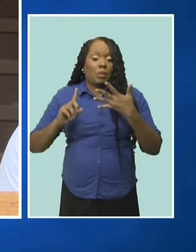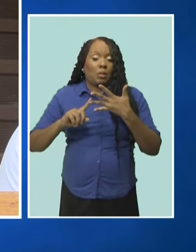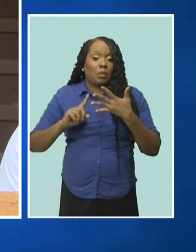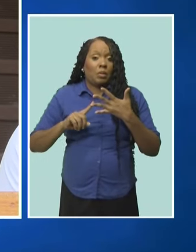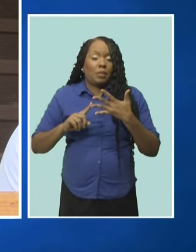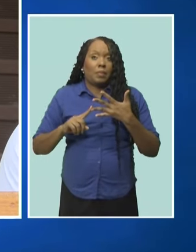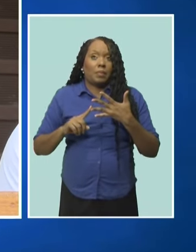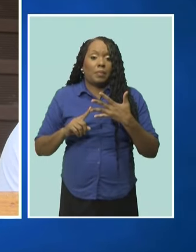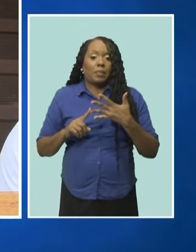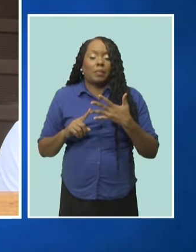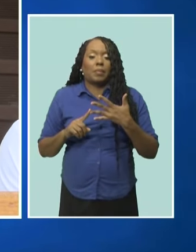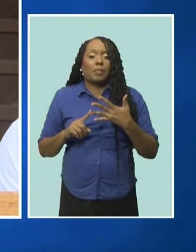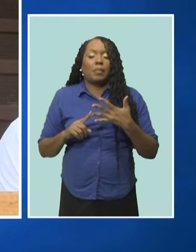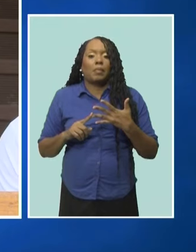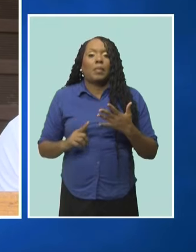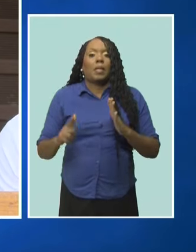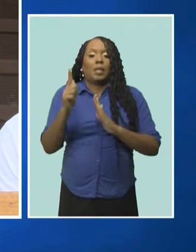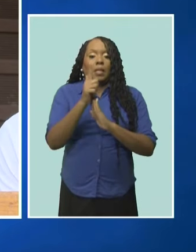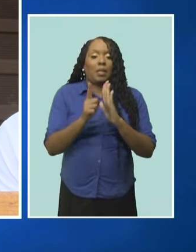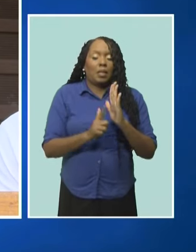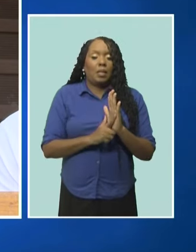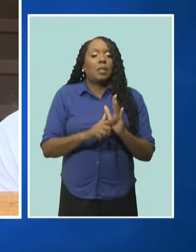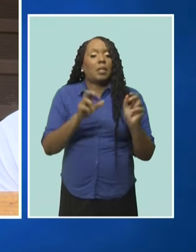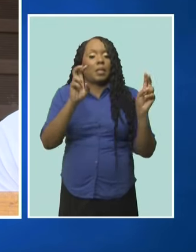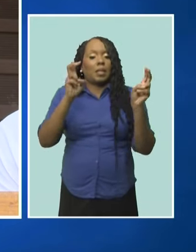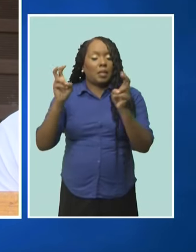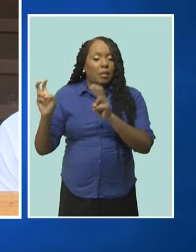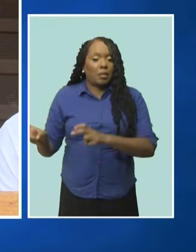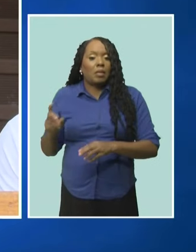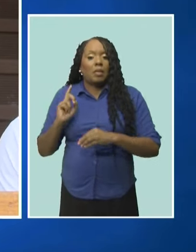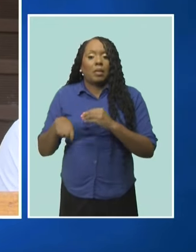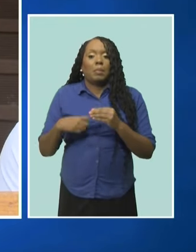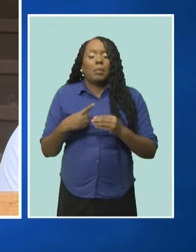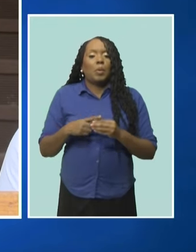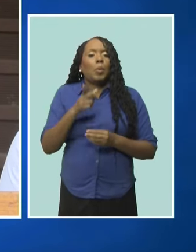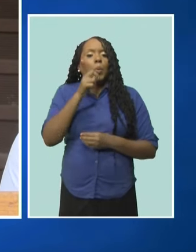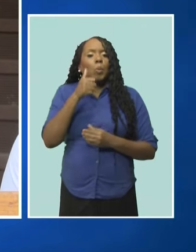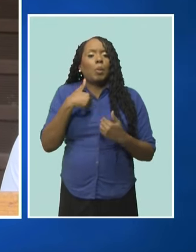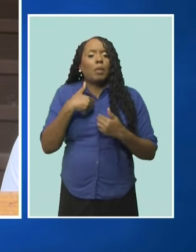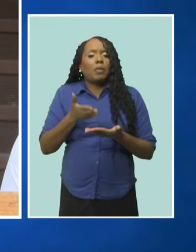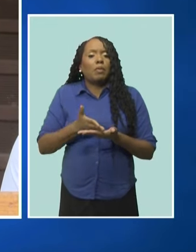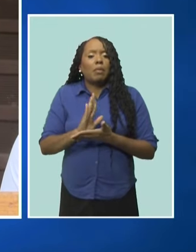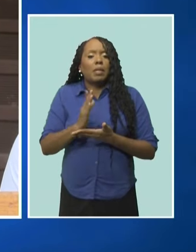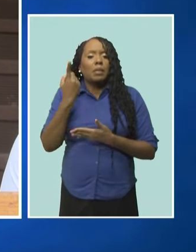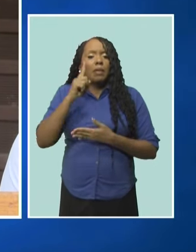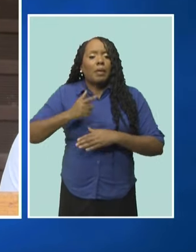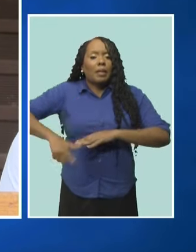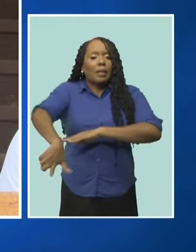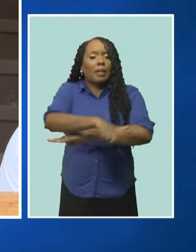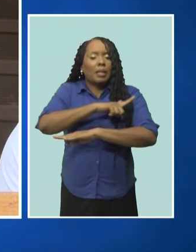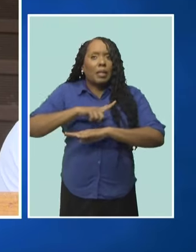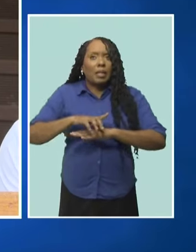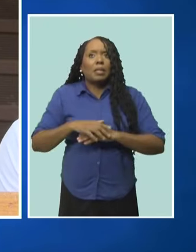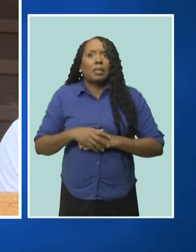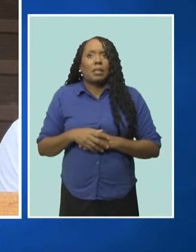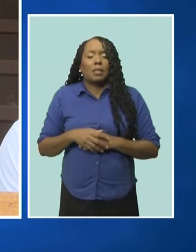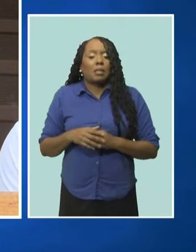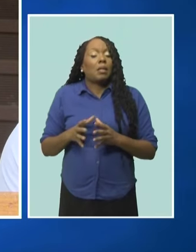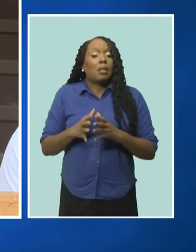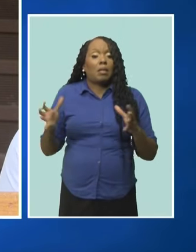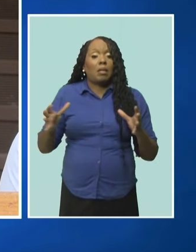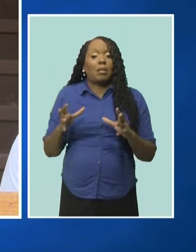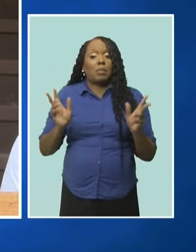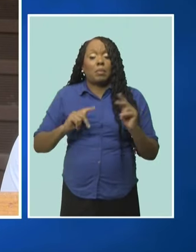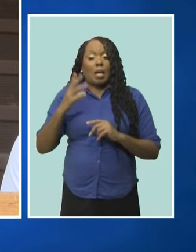Four, legal issues surrounding the rights to the lands, occupied by a significant number of Hurricane Elsa clients,